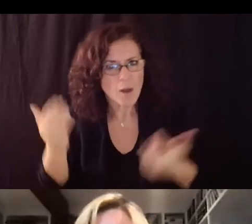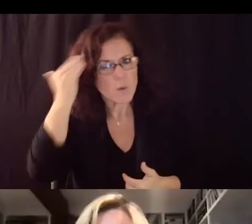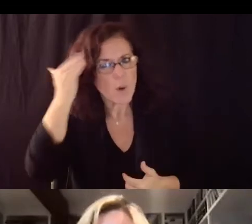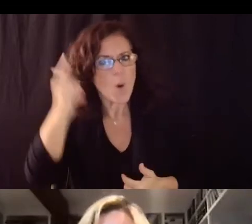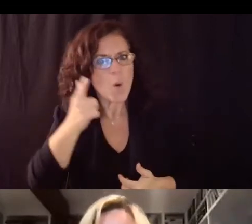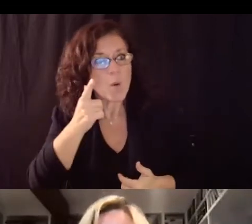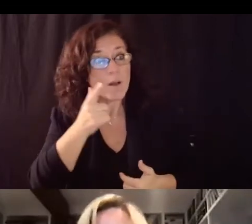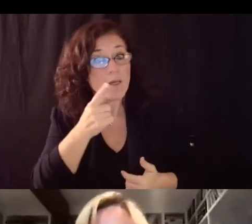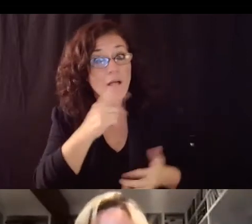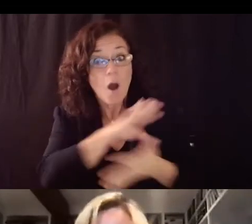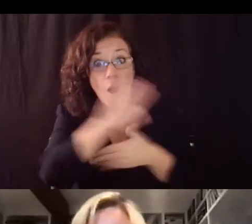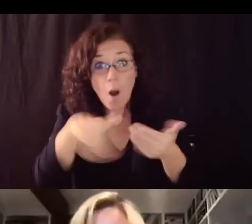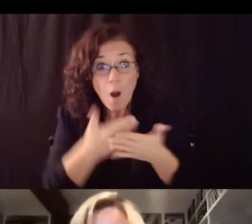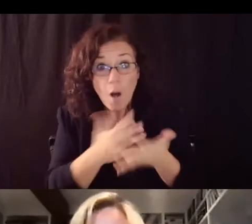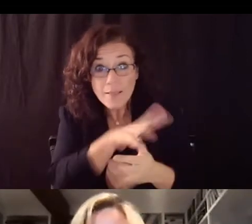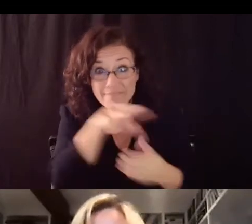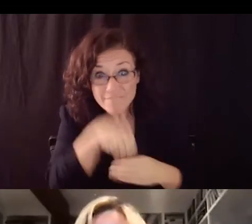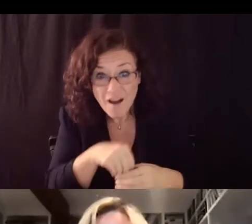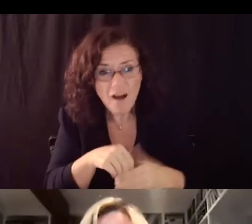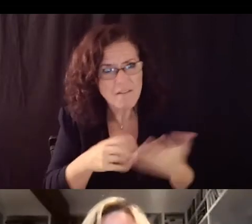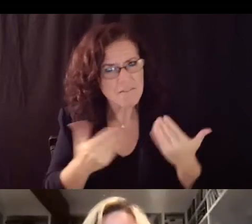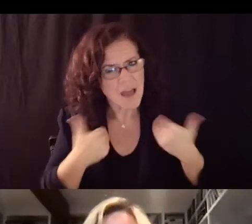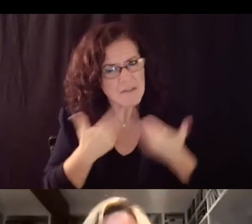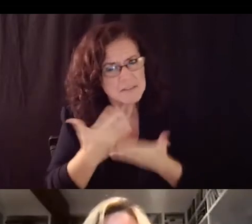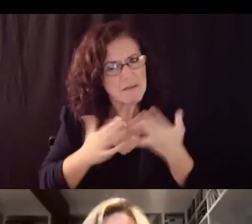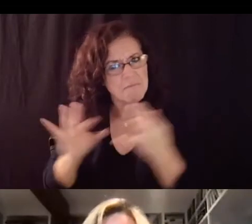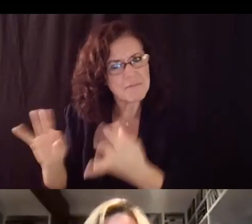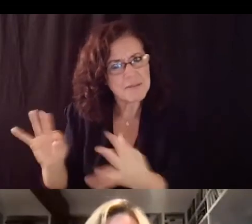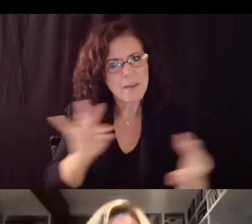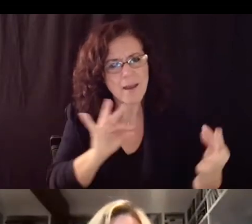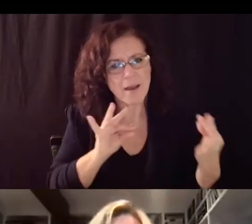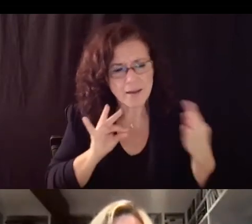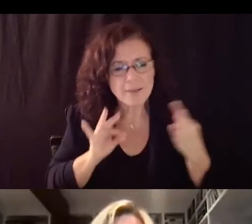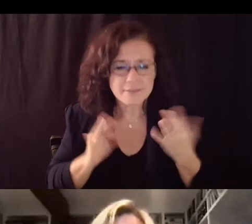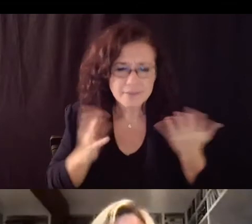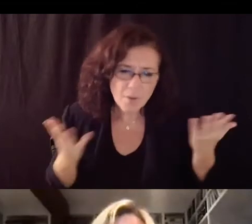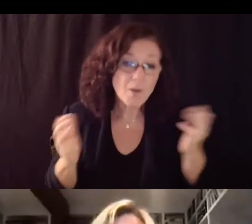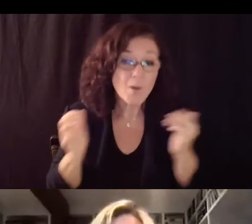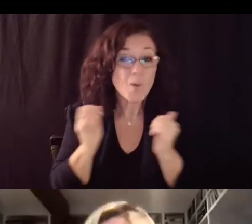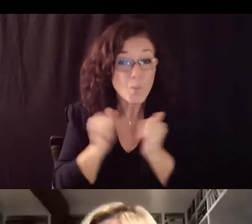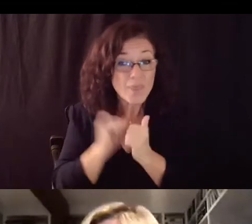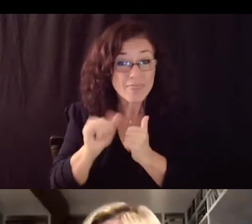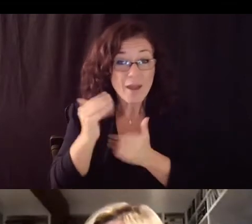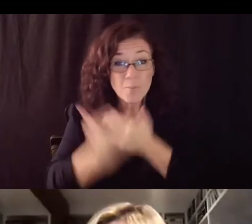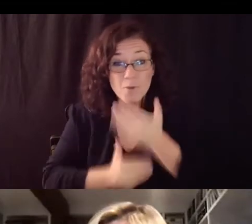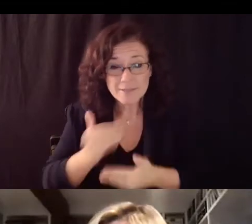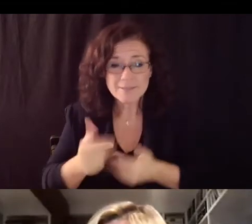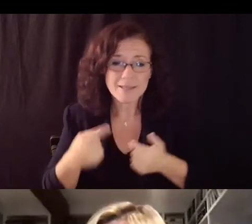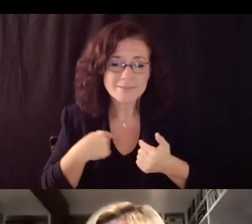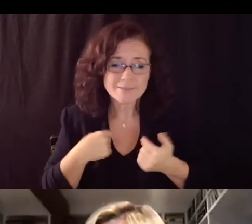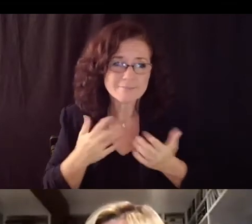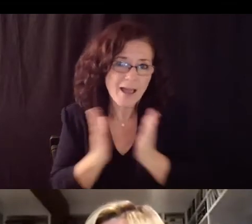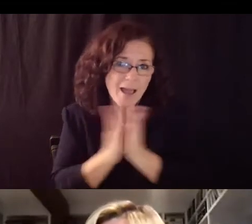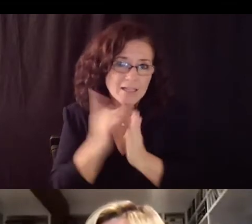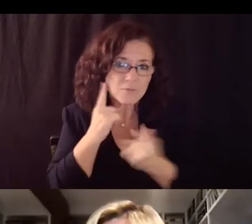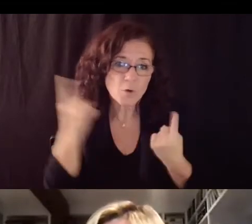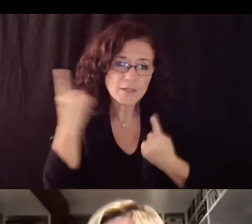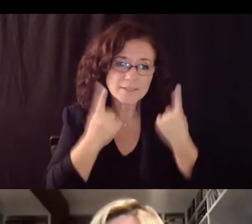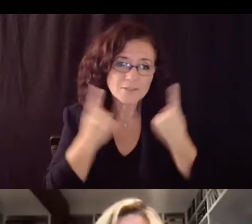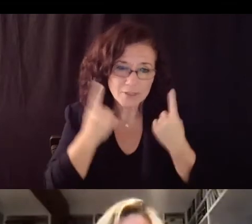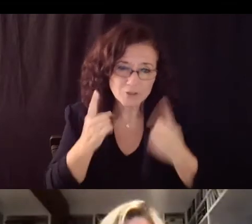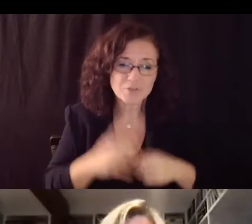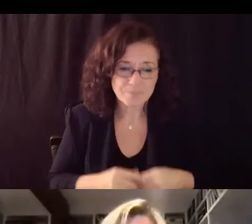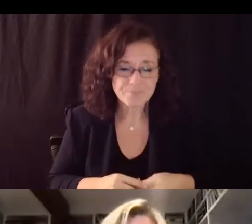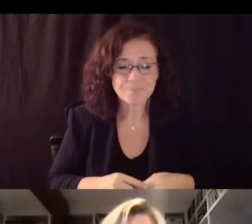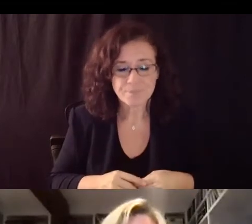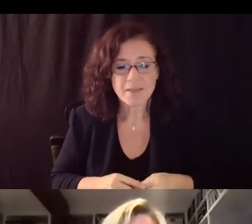going forward and i know that that's the next step and so with that process i would just ask um for some considerations um on this